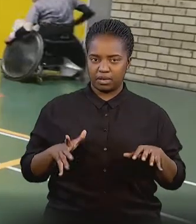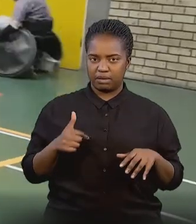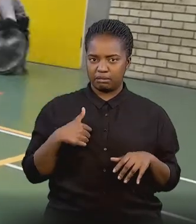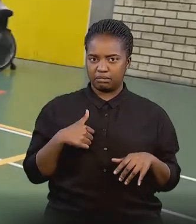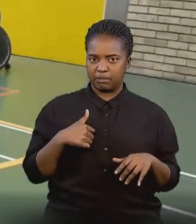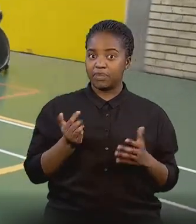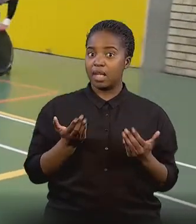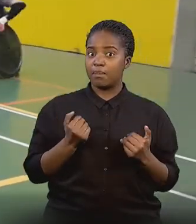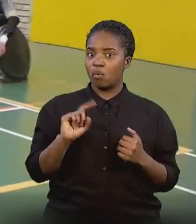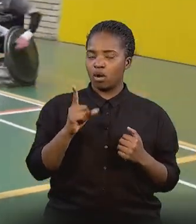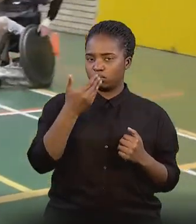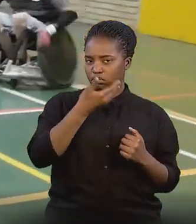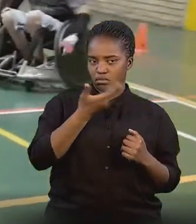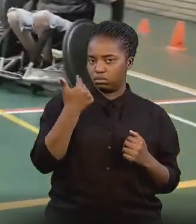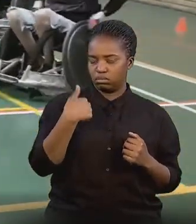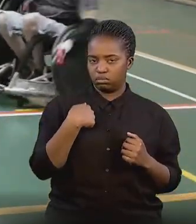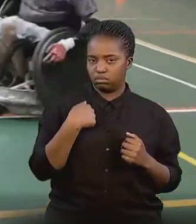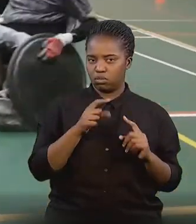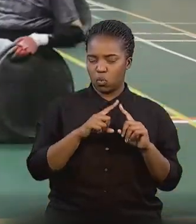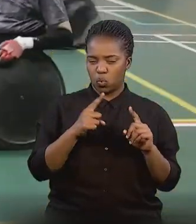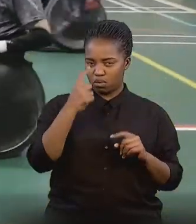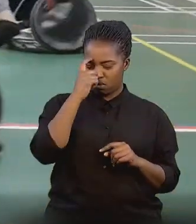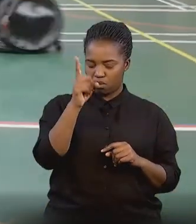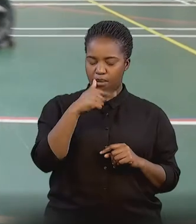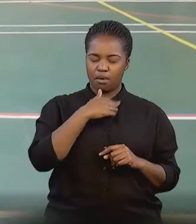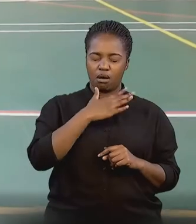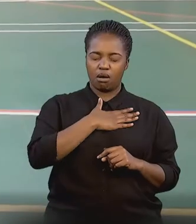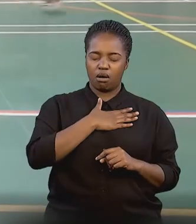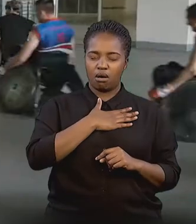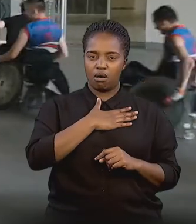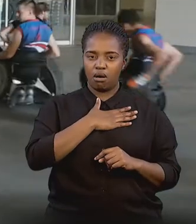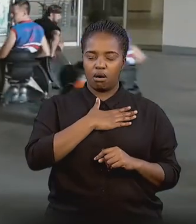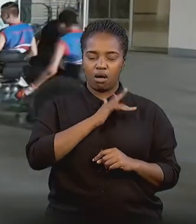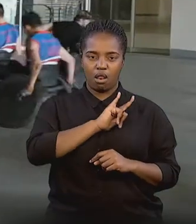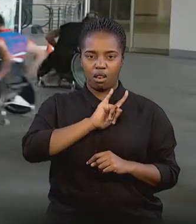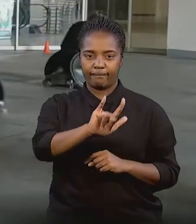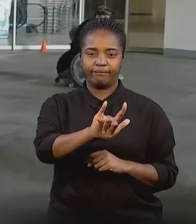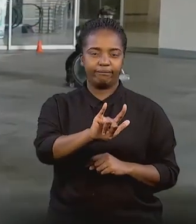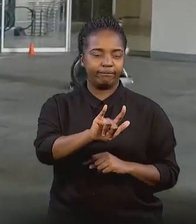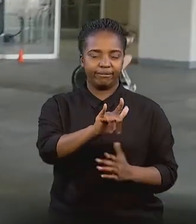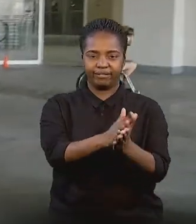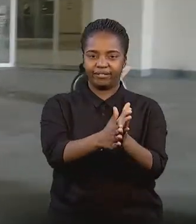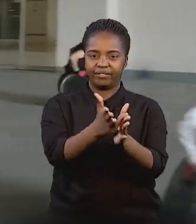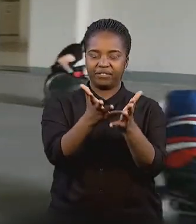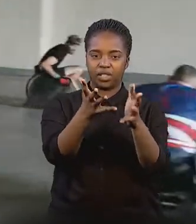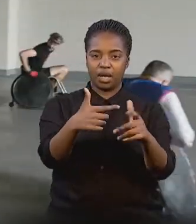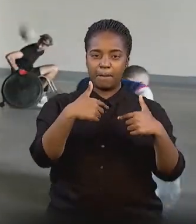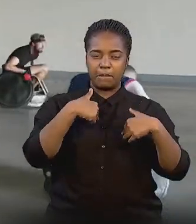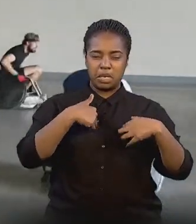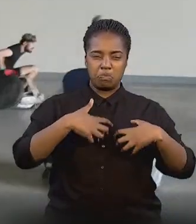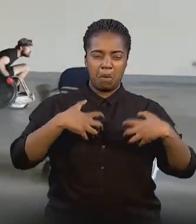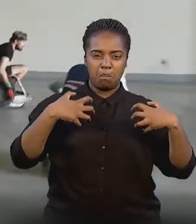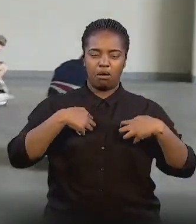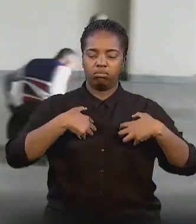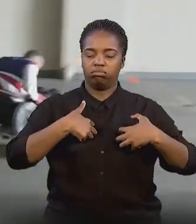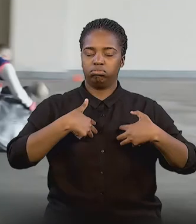I didn't know what to expect and what to think, but I absolutely fell in love with it because it's the only place I can go to get all